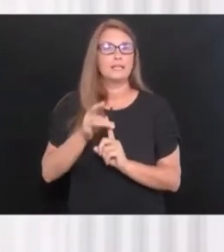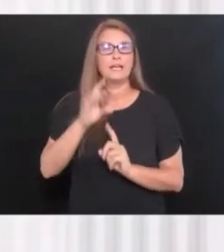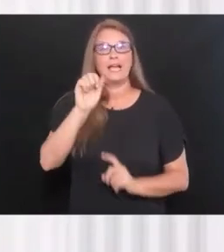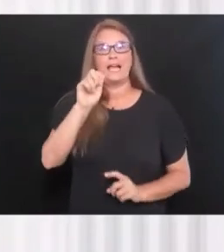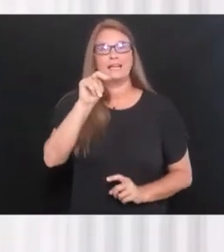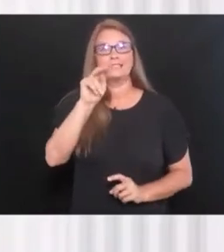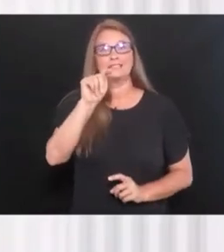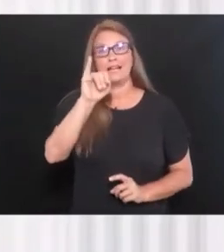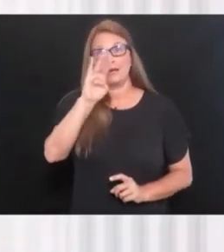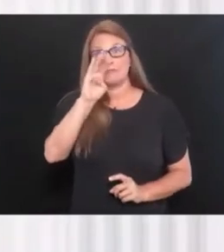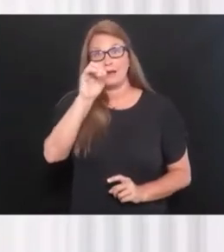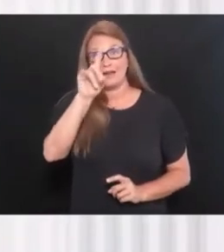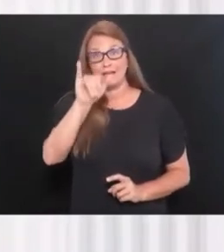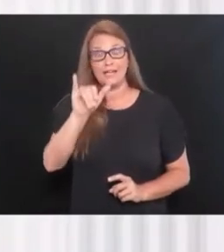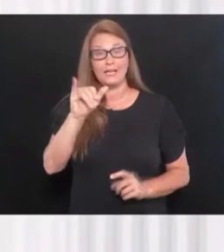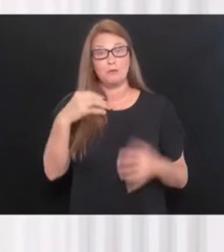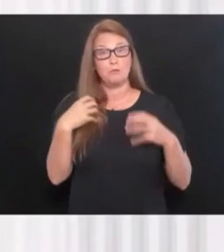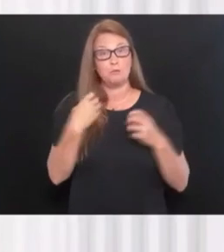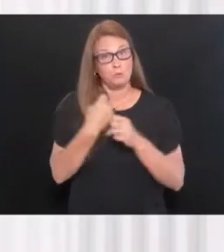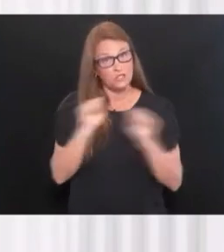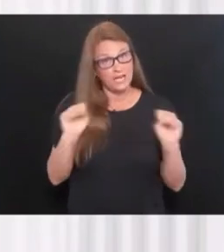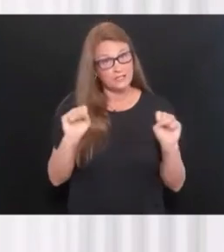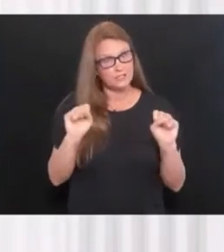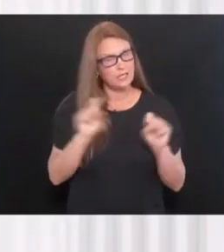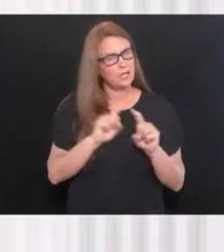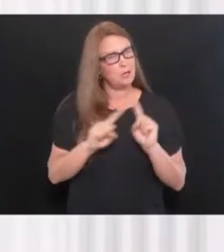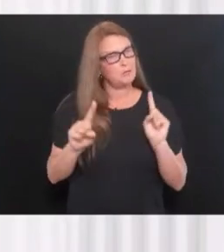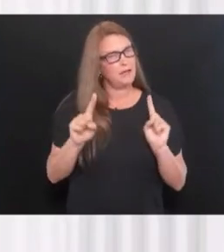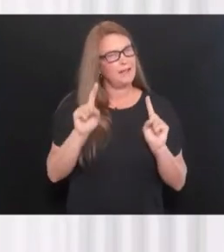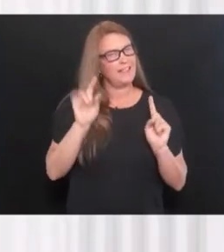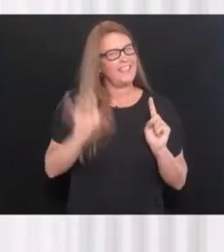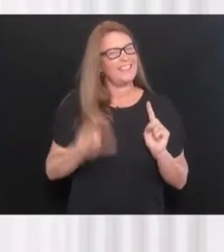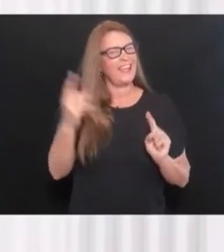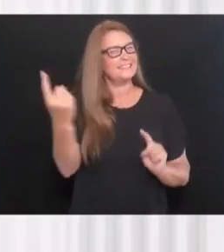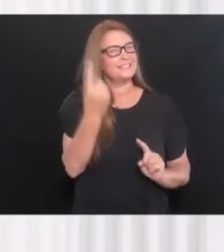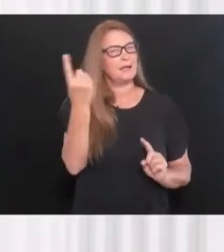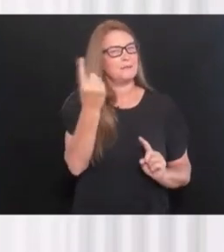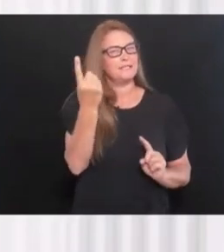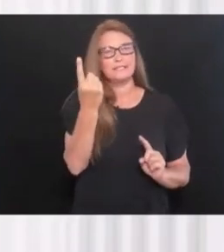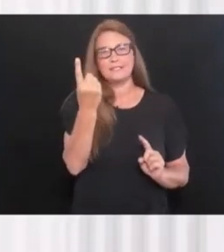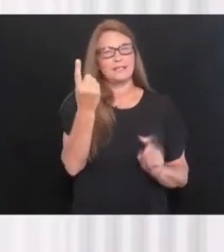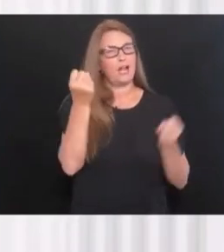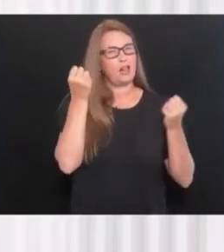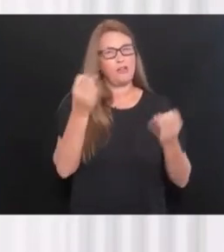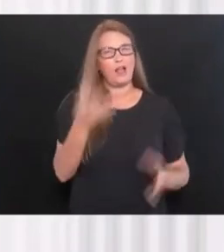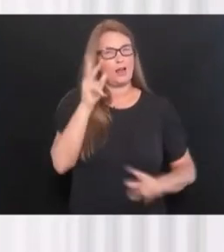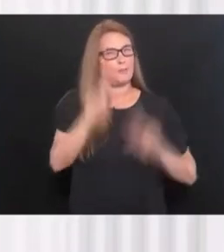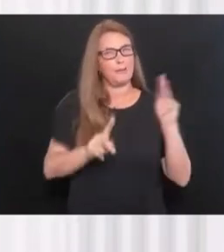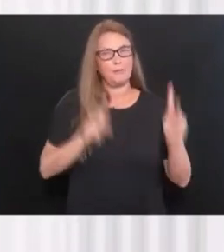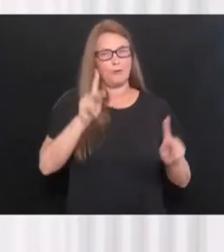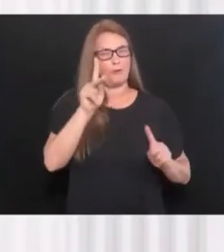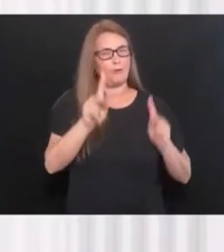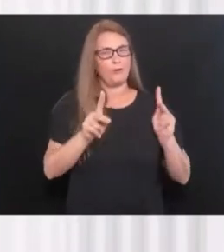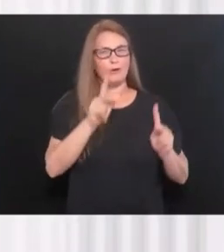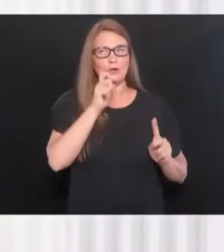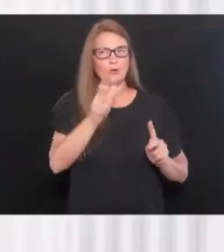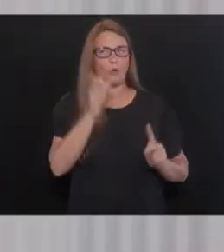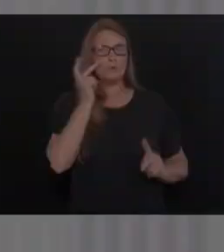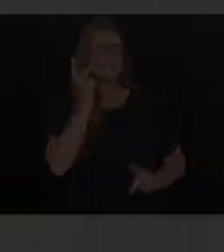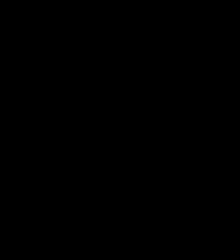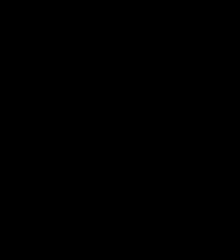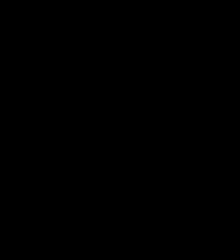and you survive the initial illness, but what's going to be the long-term effect? And I think that's something that, um, that a lot of people don't, don't pay attention to.